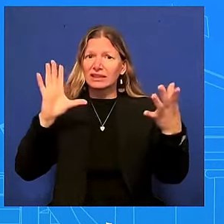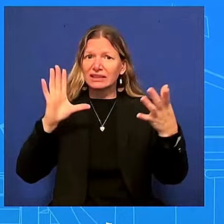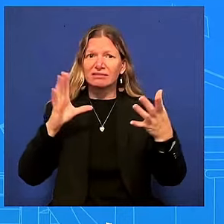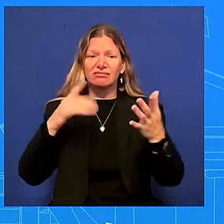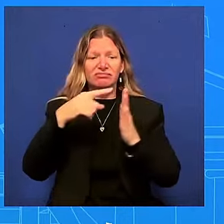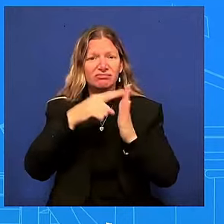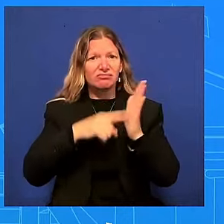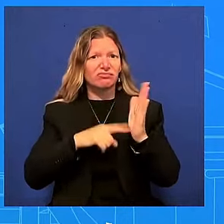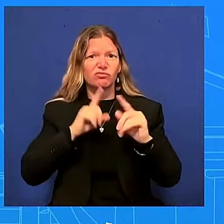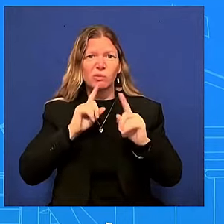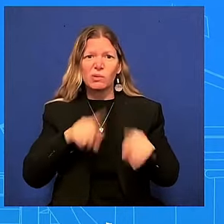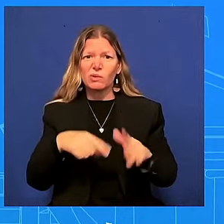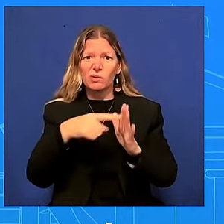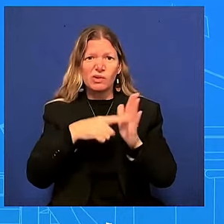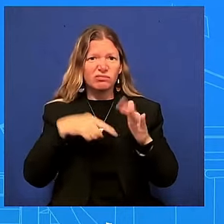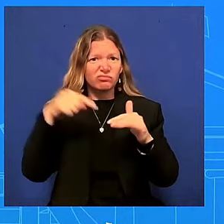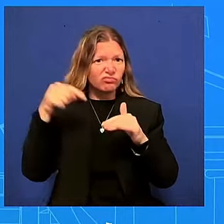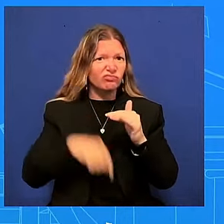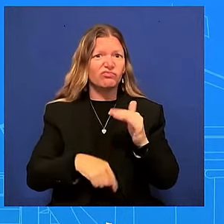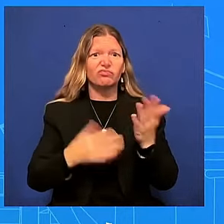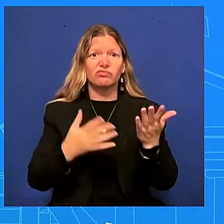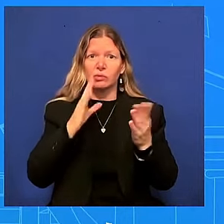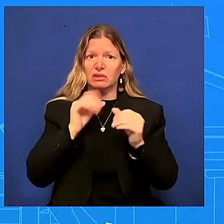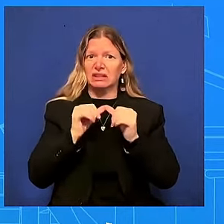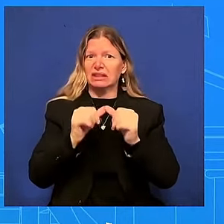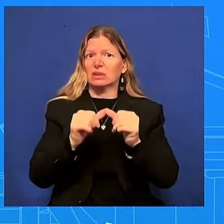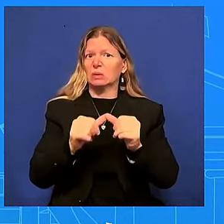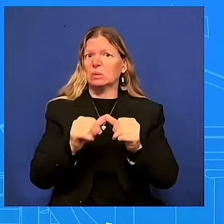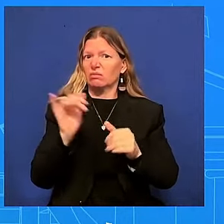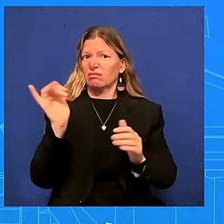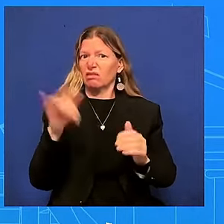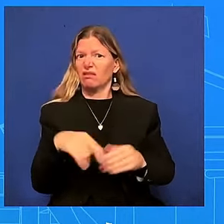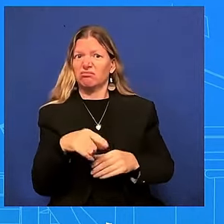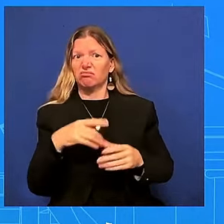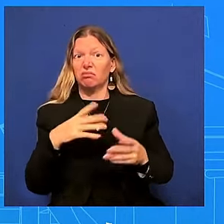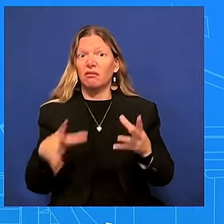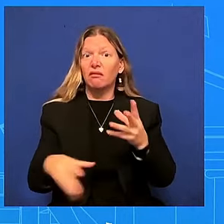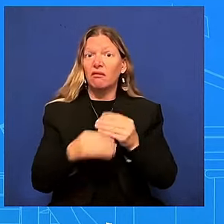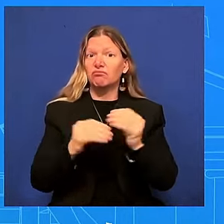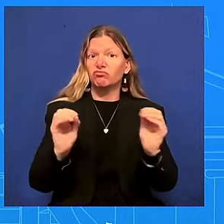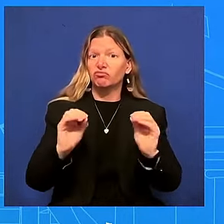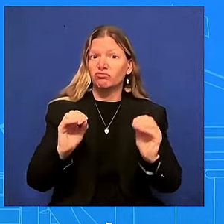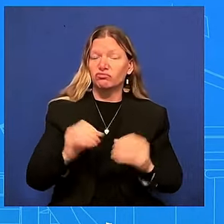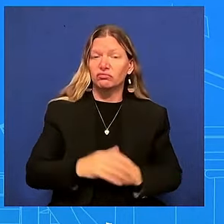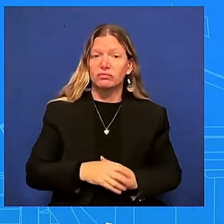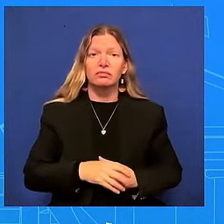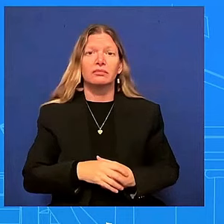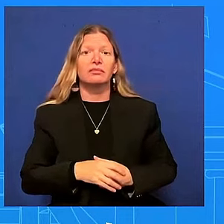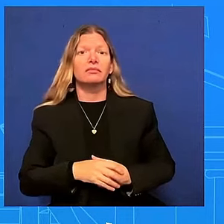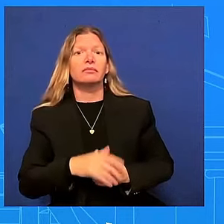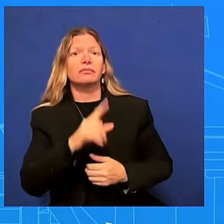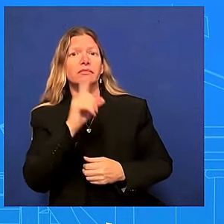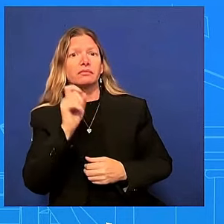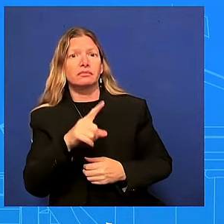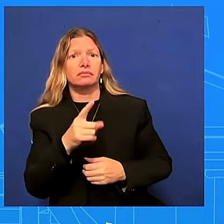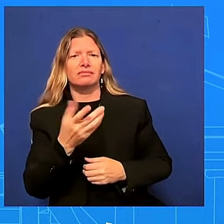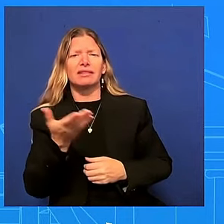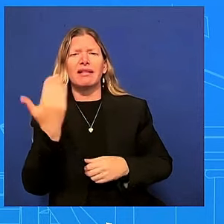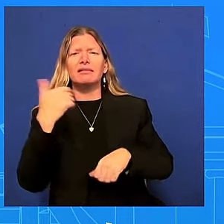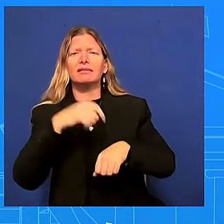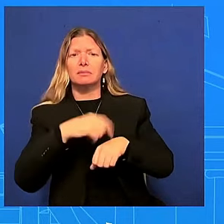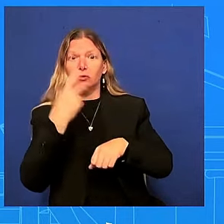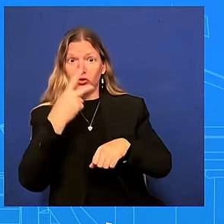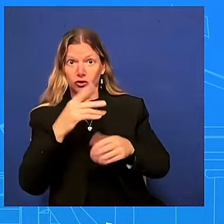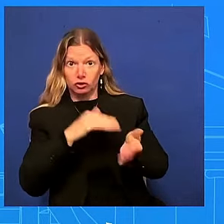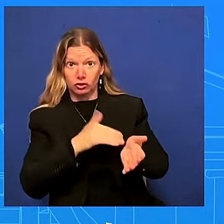i don't have anything else beyond that so was the last time he was seen by a doctor then in february i just don't have anything beyond that beyond the